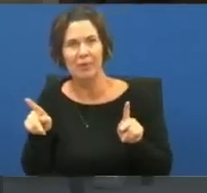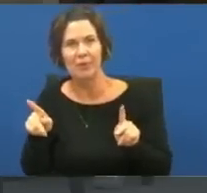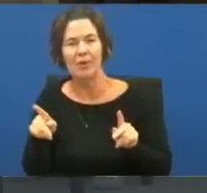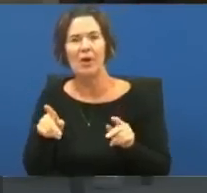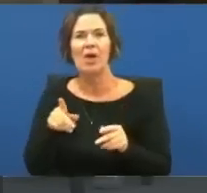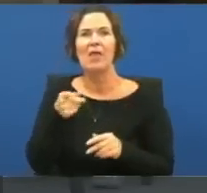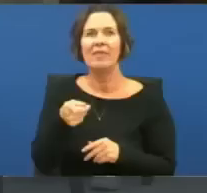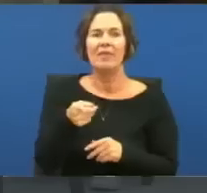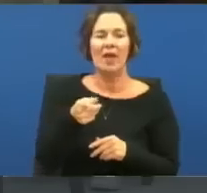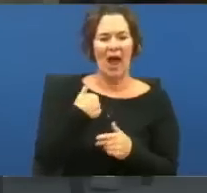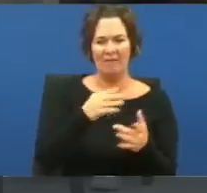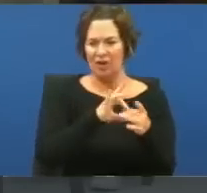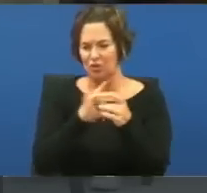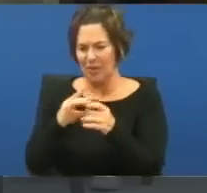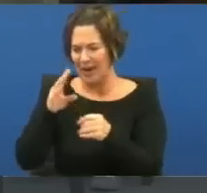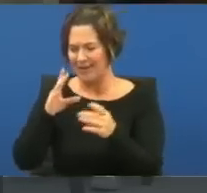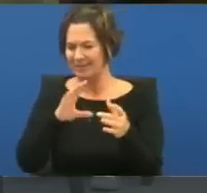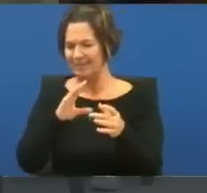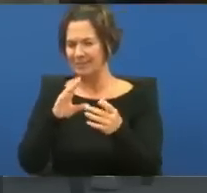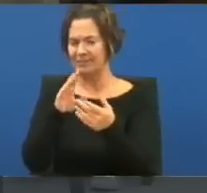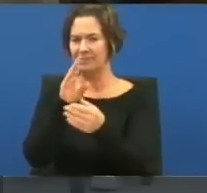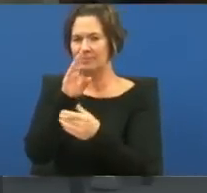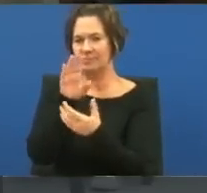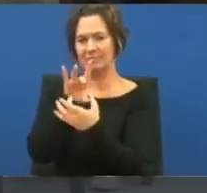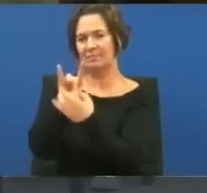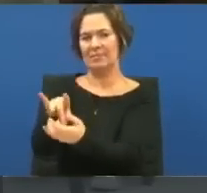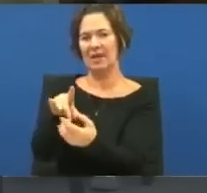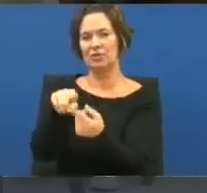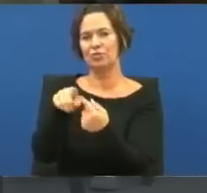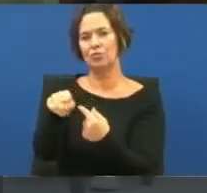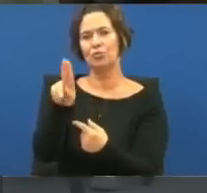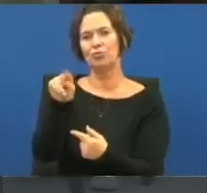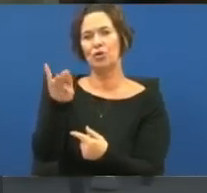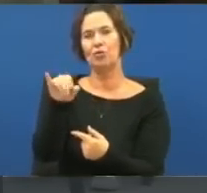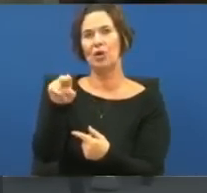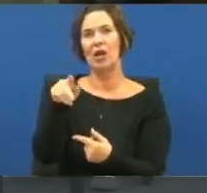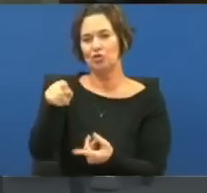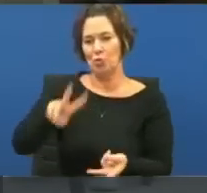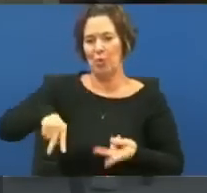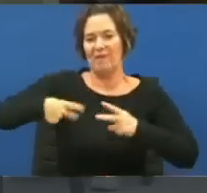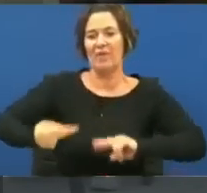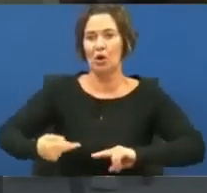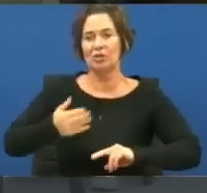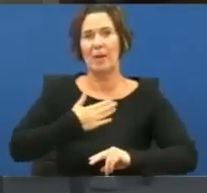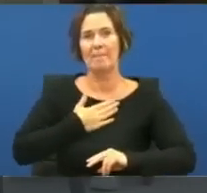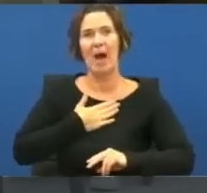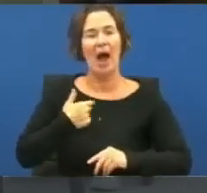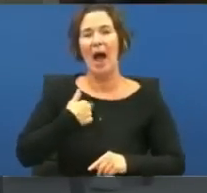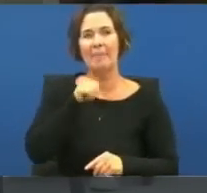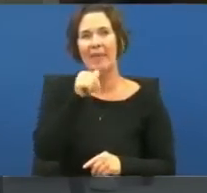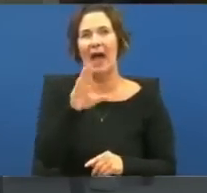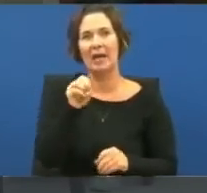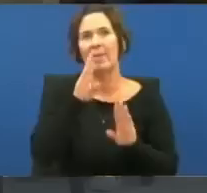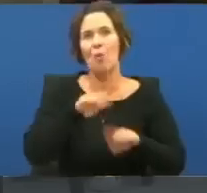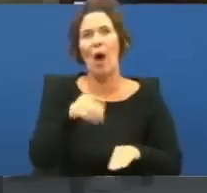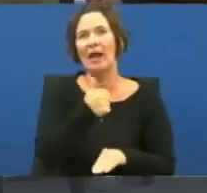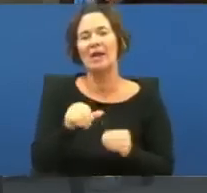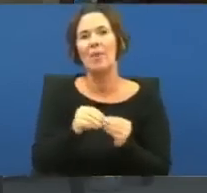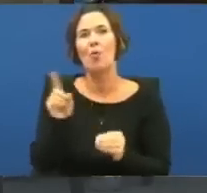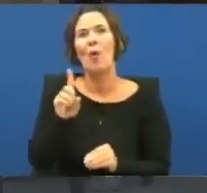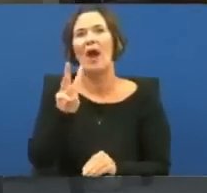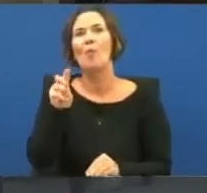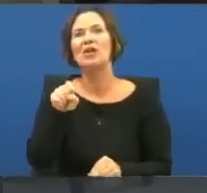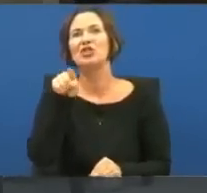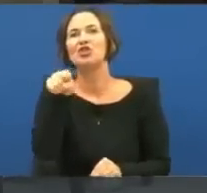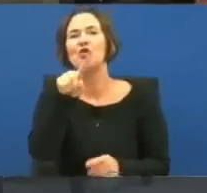direct ties to the union and wonder why they reverse the decisions that I make. I've been quiet, but I'm not going to be quiet no more. Where were you